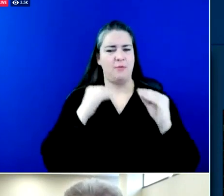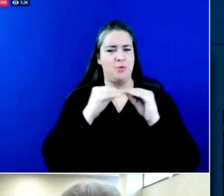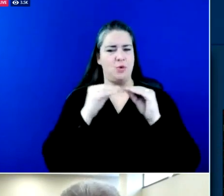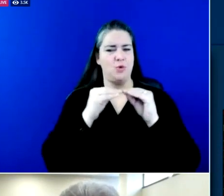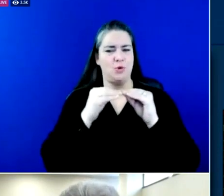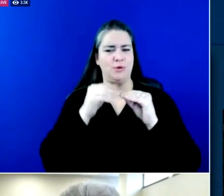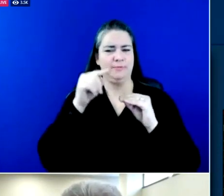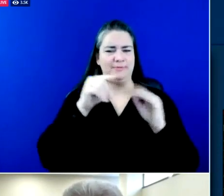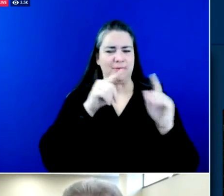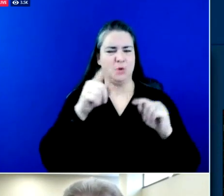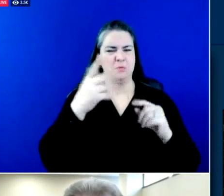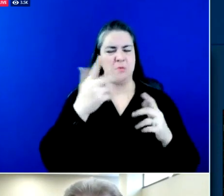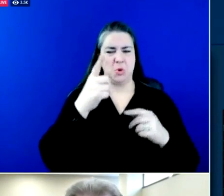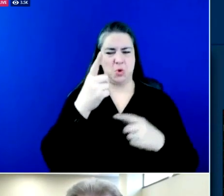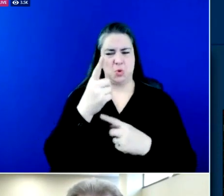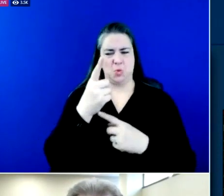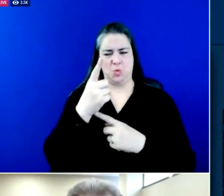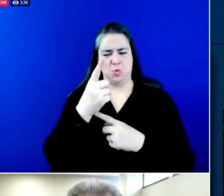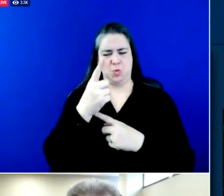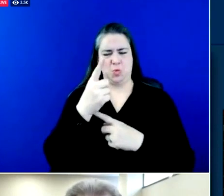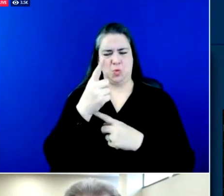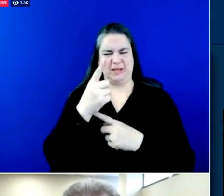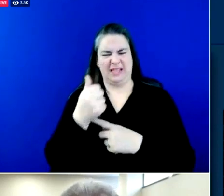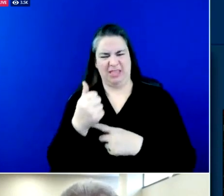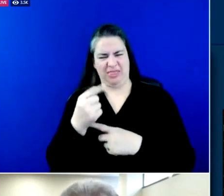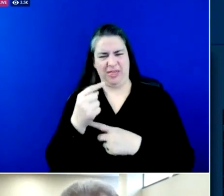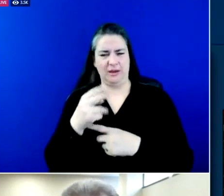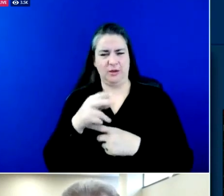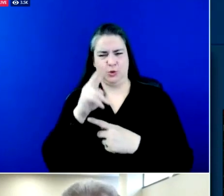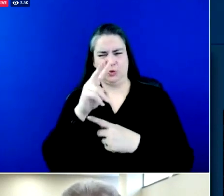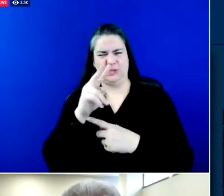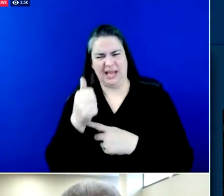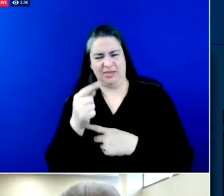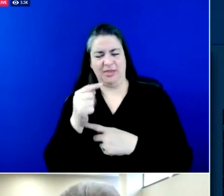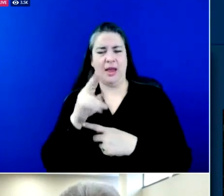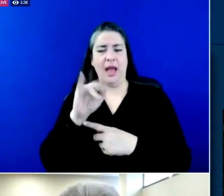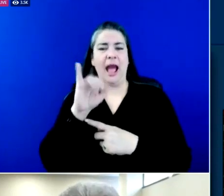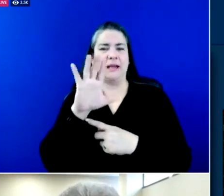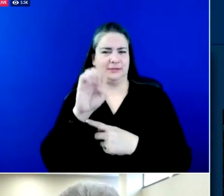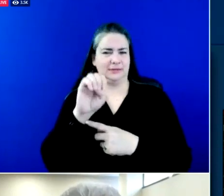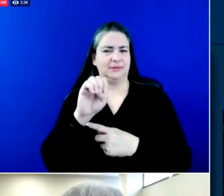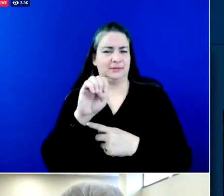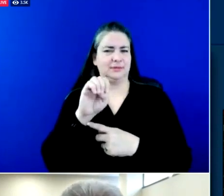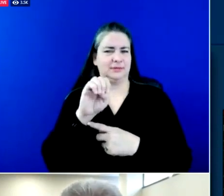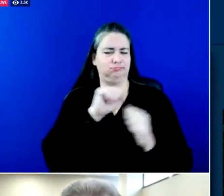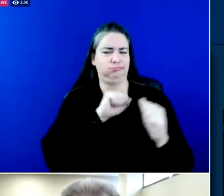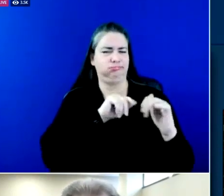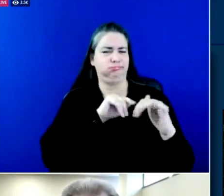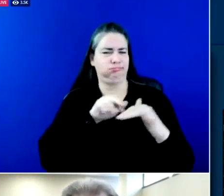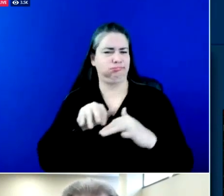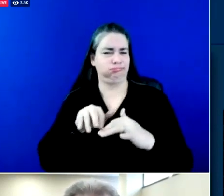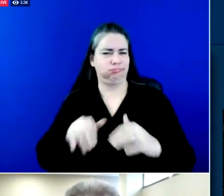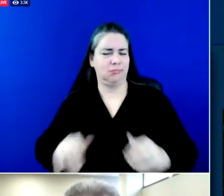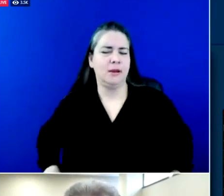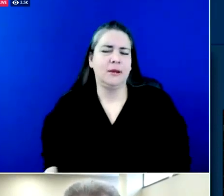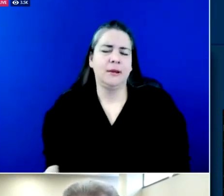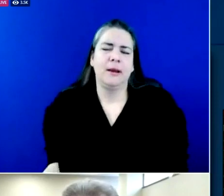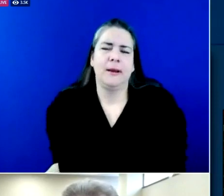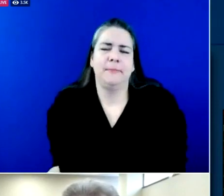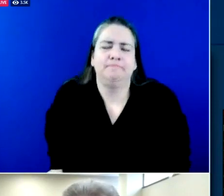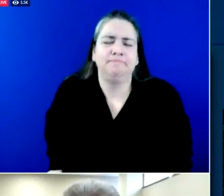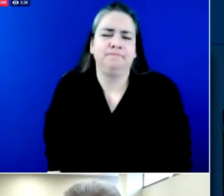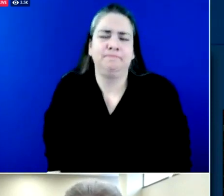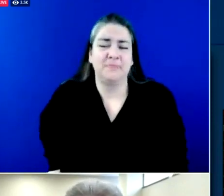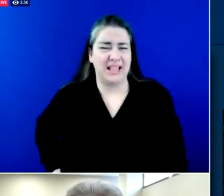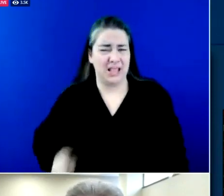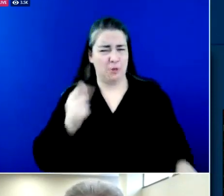tenth to two tenths of an inch of ice. That is somewhat more of an injury from last night.